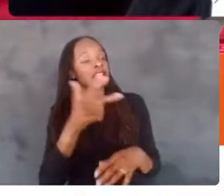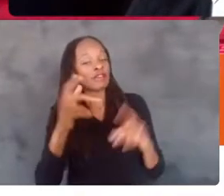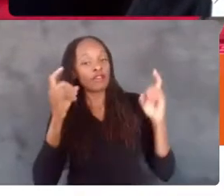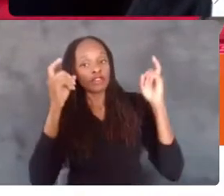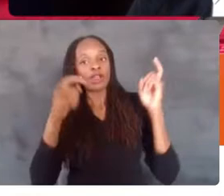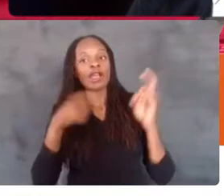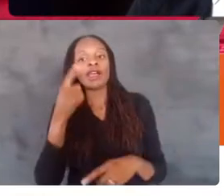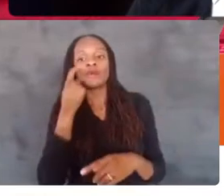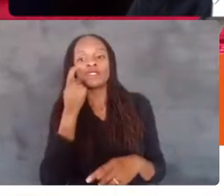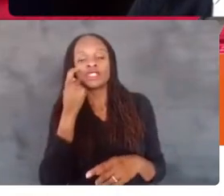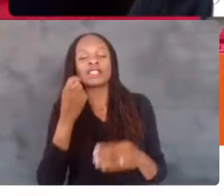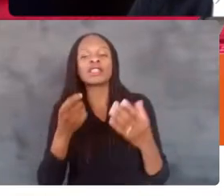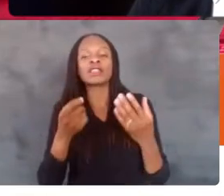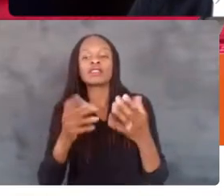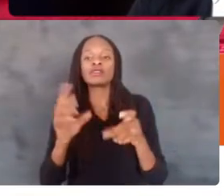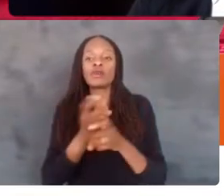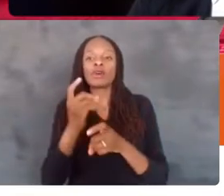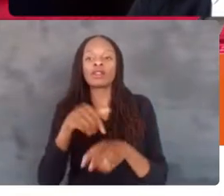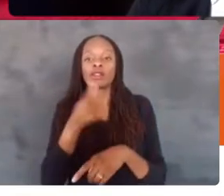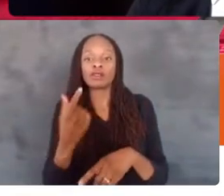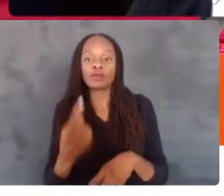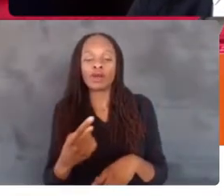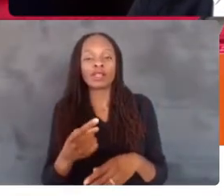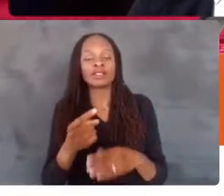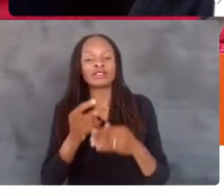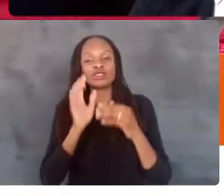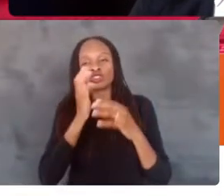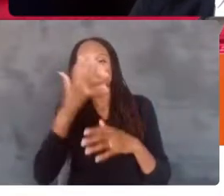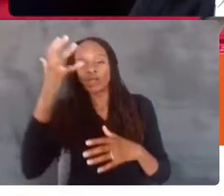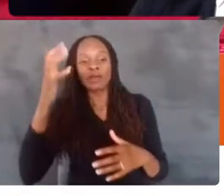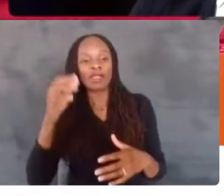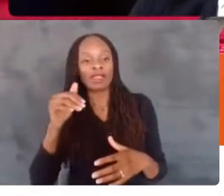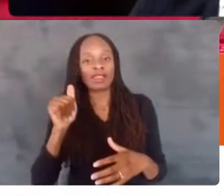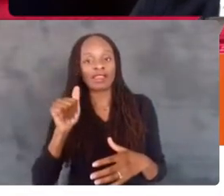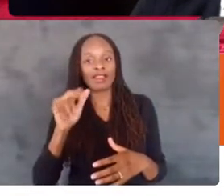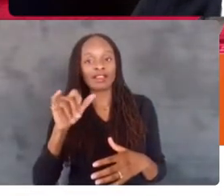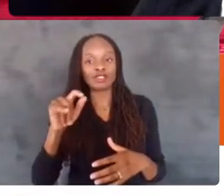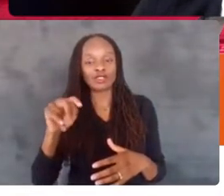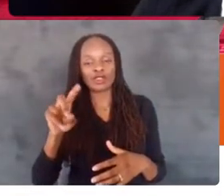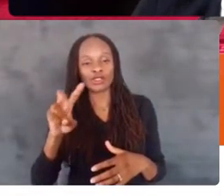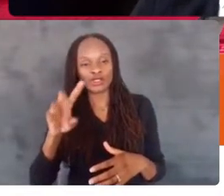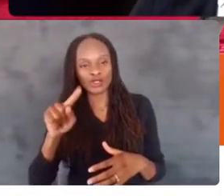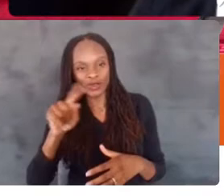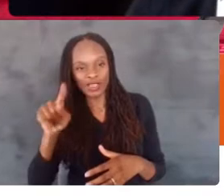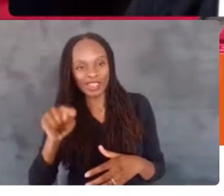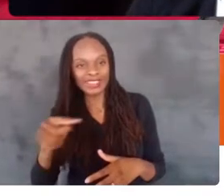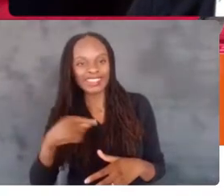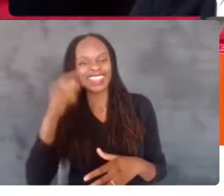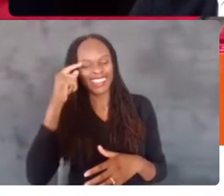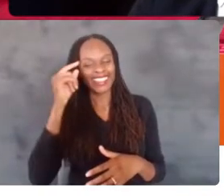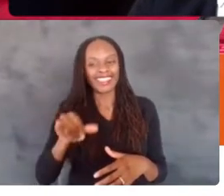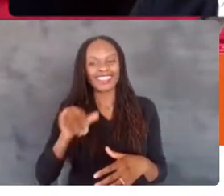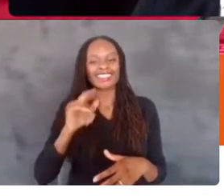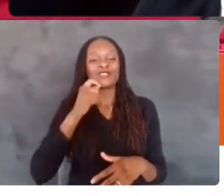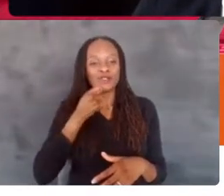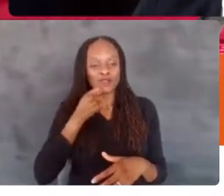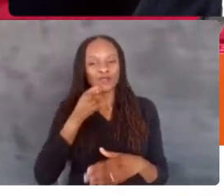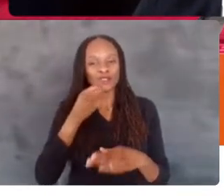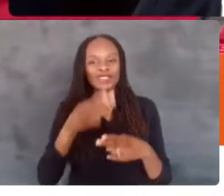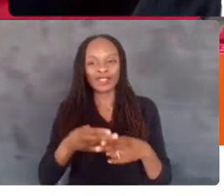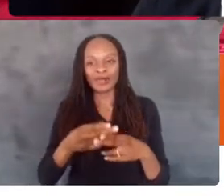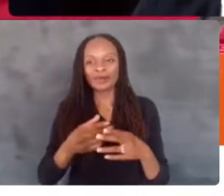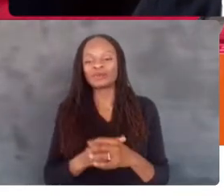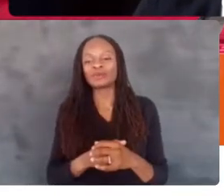won another one, Screaming Ostrich, which I just think is a cool name. So I was happy to be in that one. And